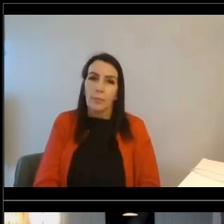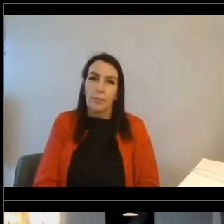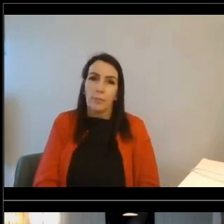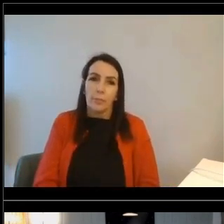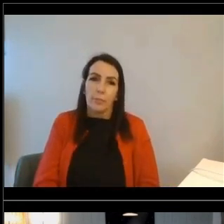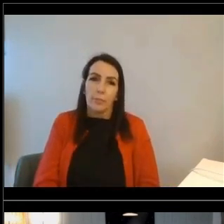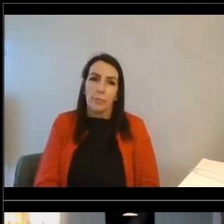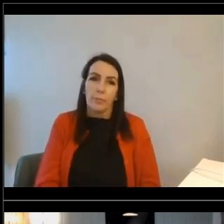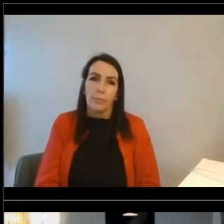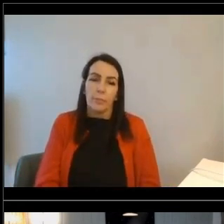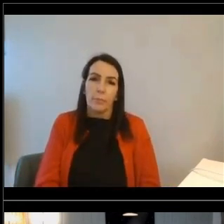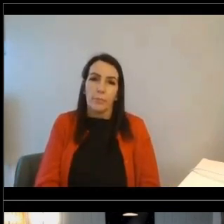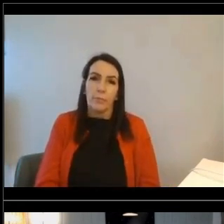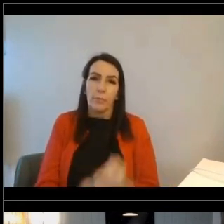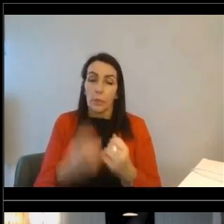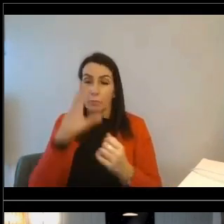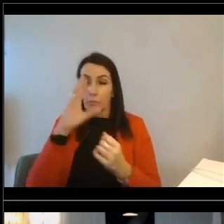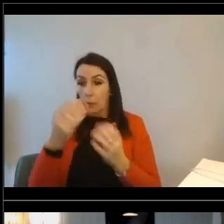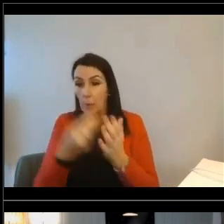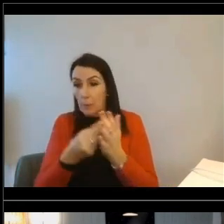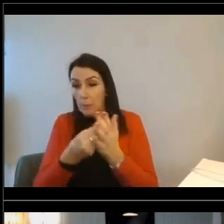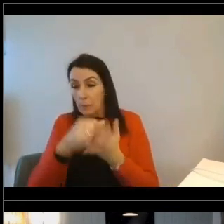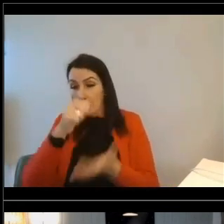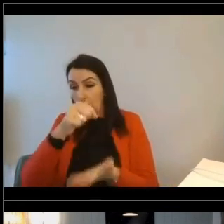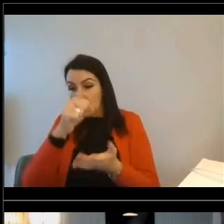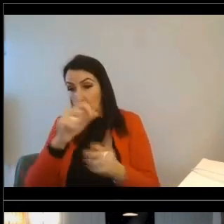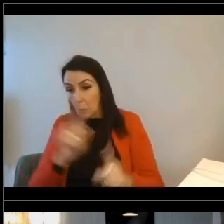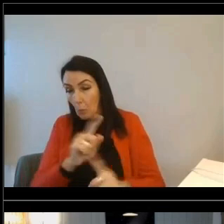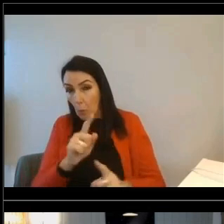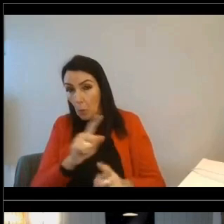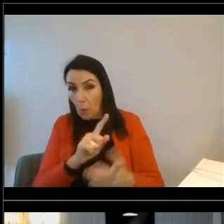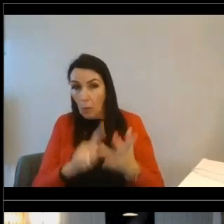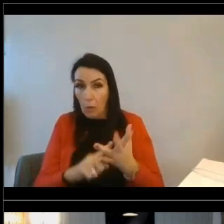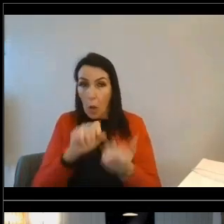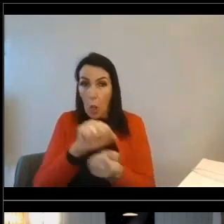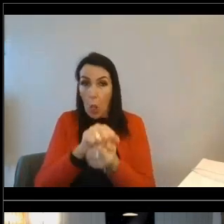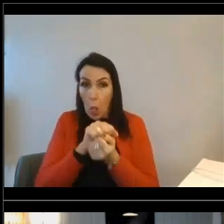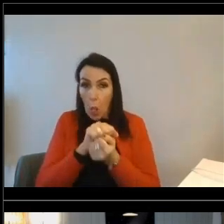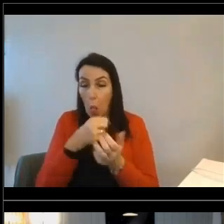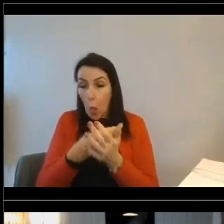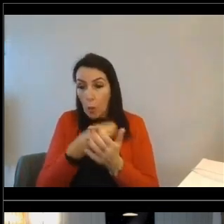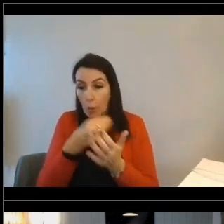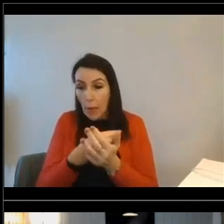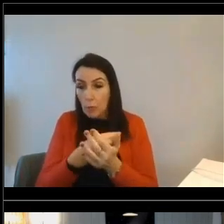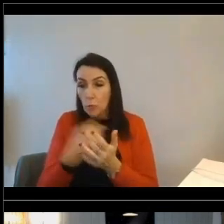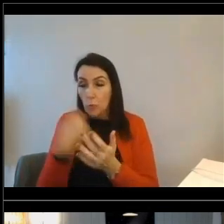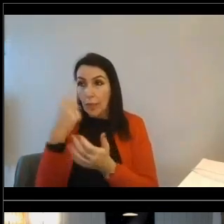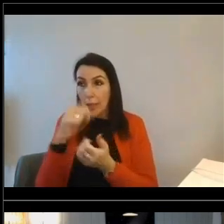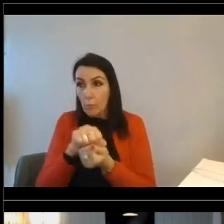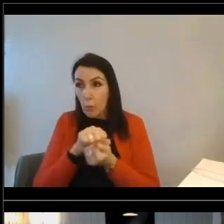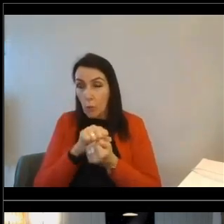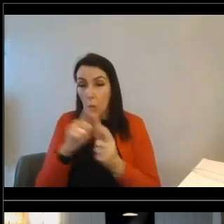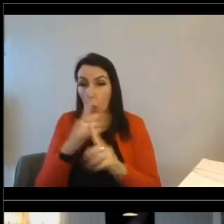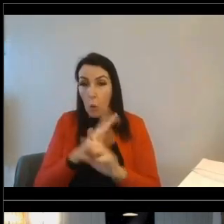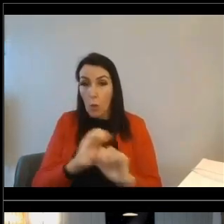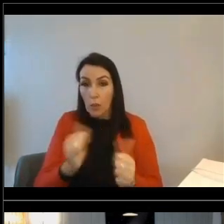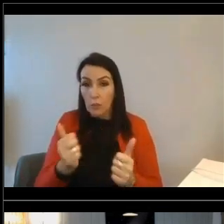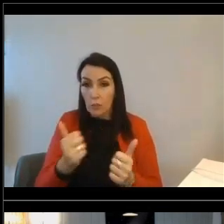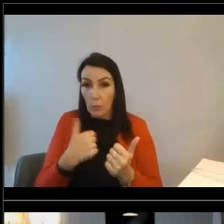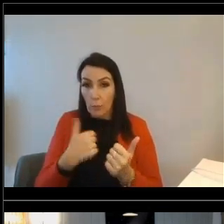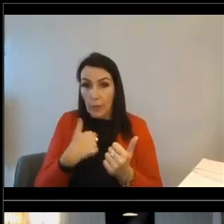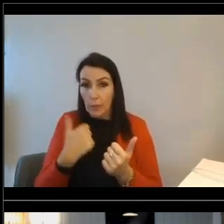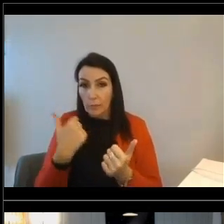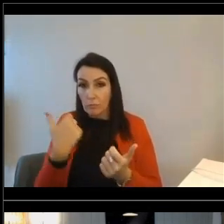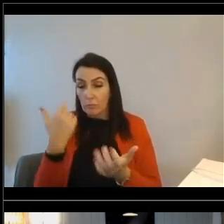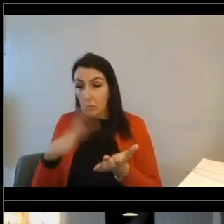tell the tool what budget you have or potentially make what loan amount you're thinking about borrowing, what works for you, maybe on a monthly payment